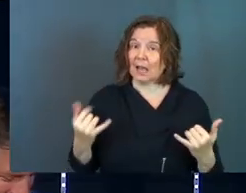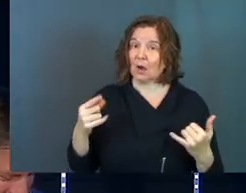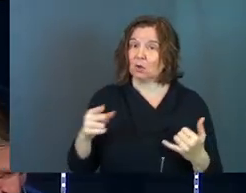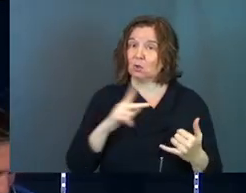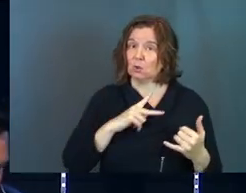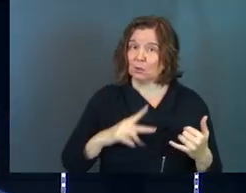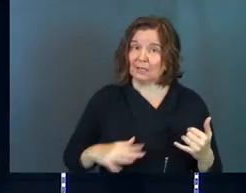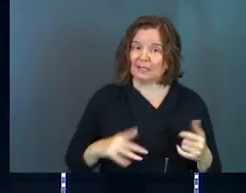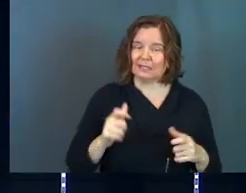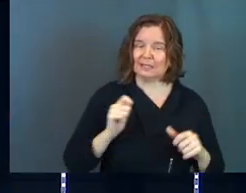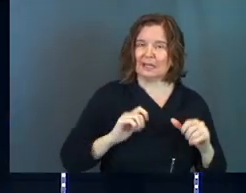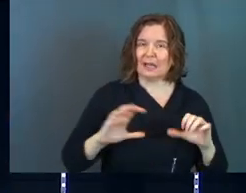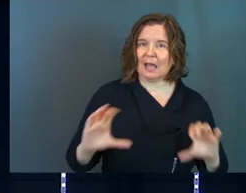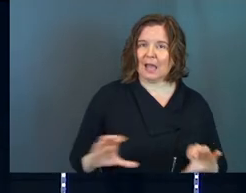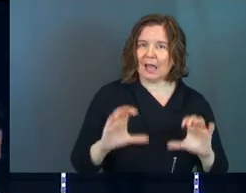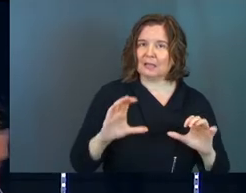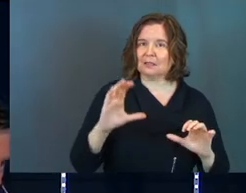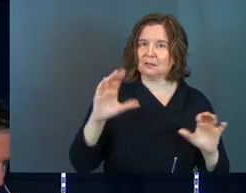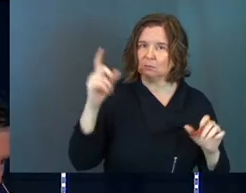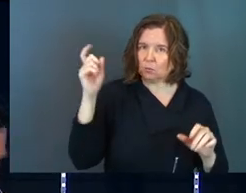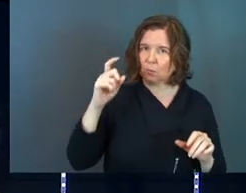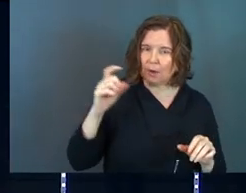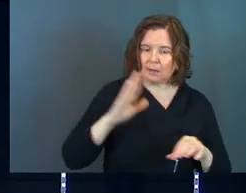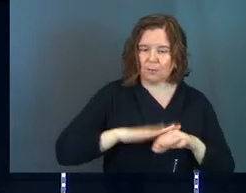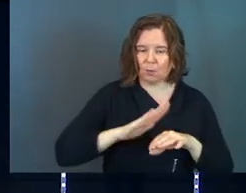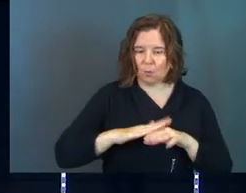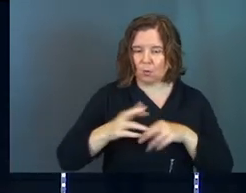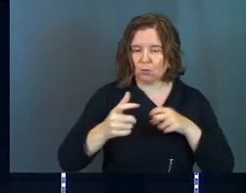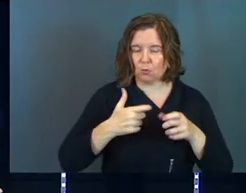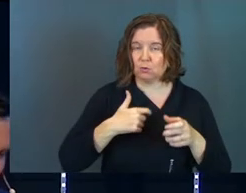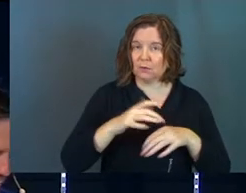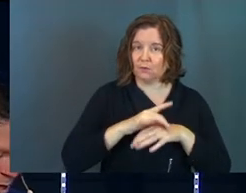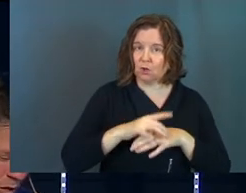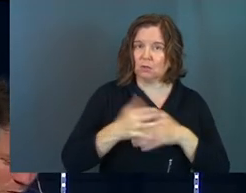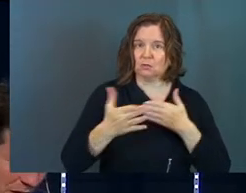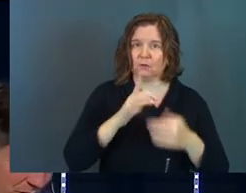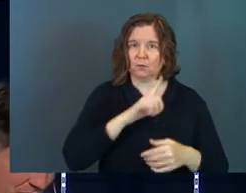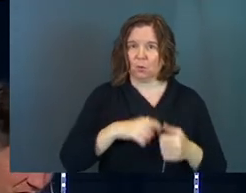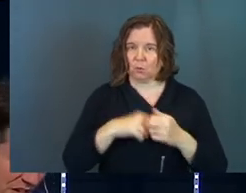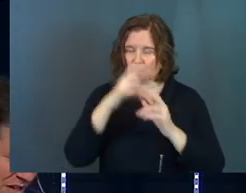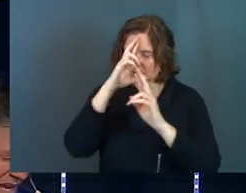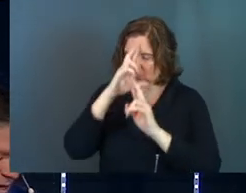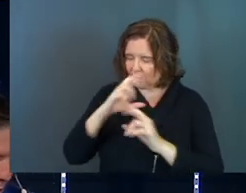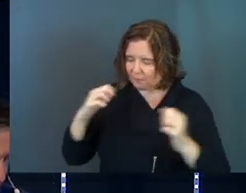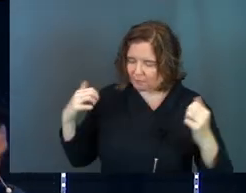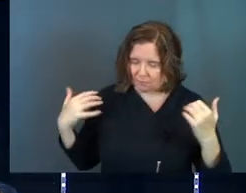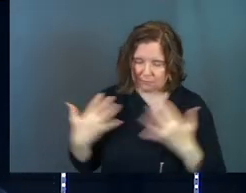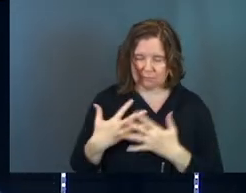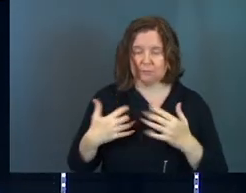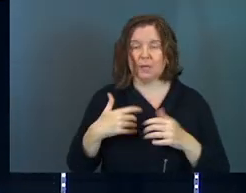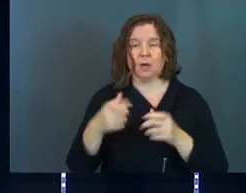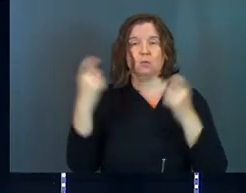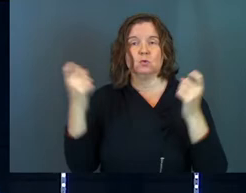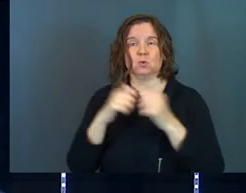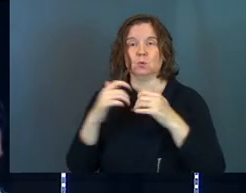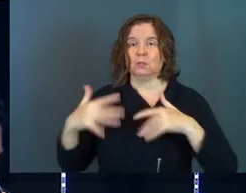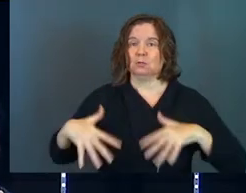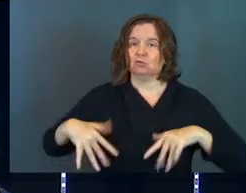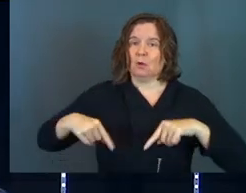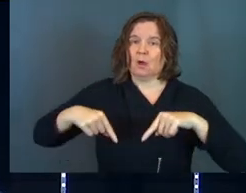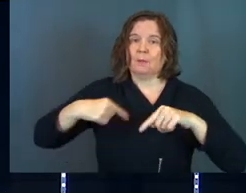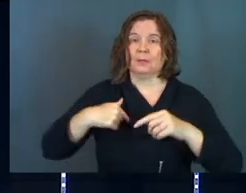you kings, act wisely. Be warned, you rulers of the earth. Serve the Lord with reverent fear and rejoice with trembling.